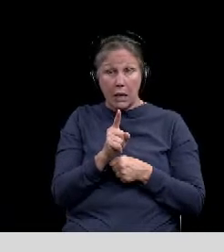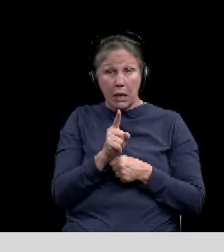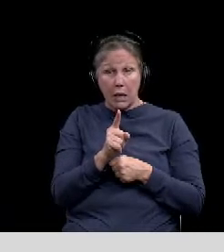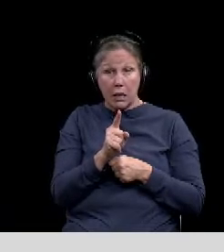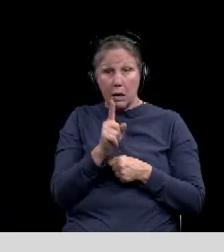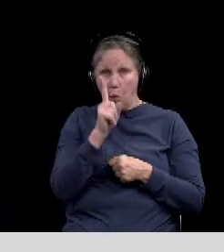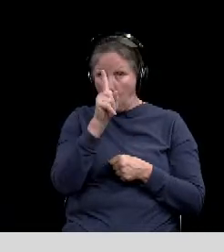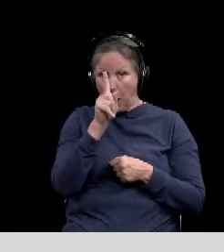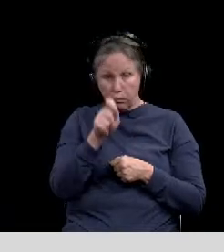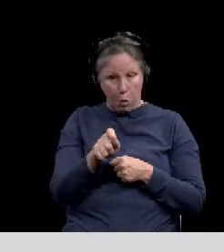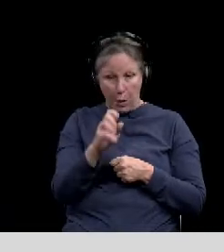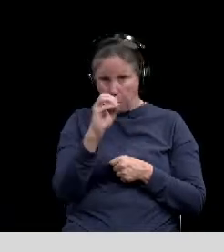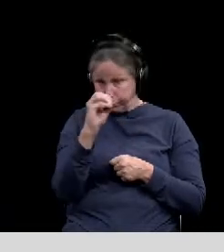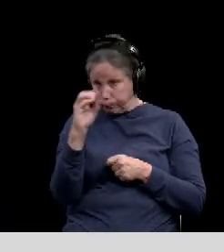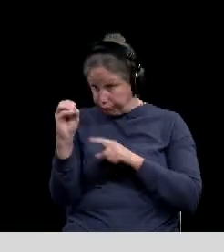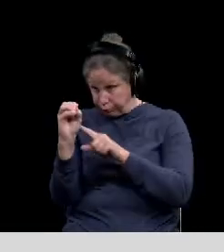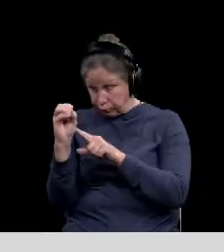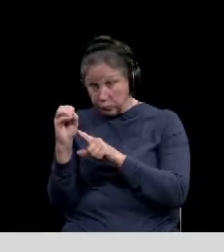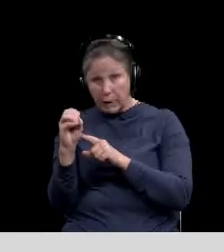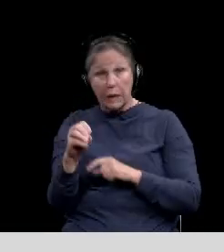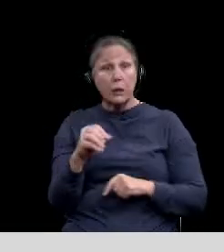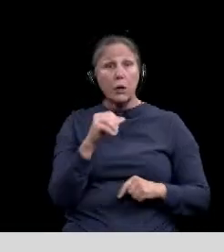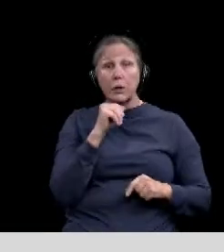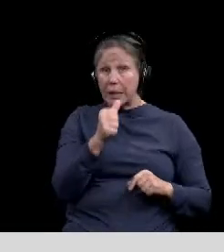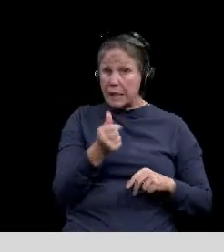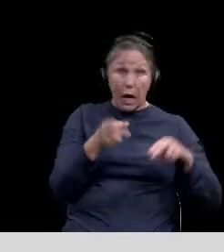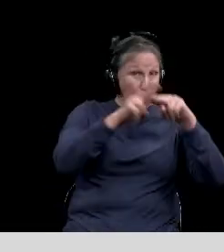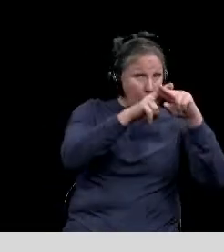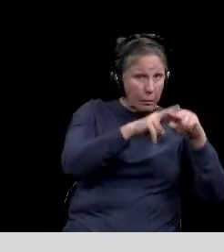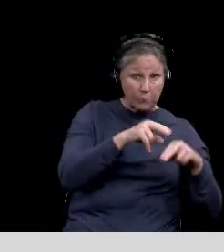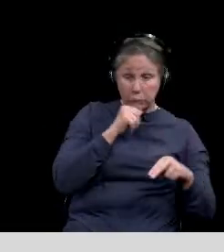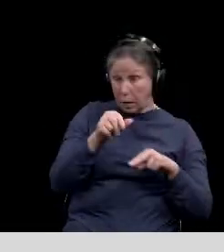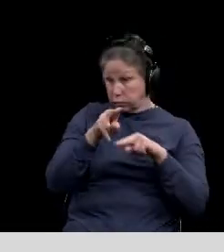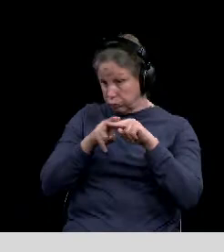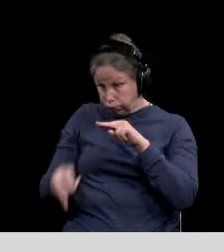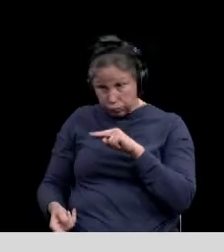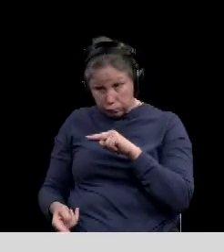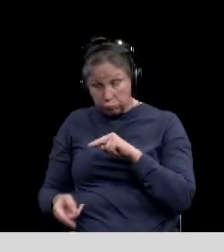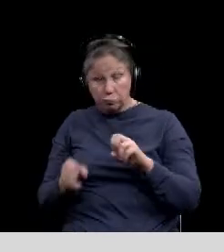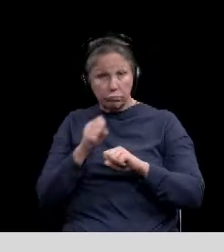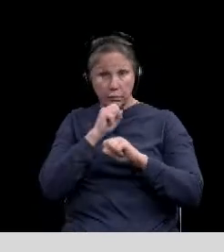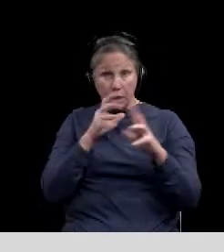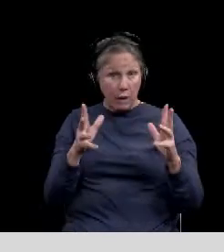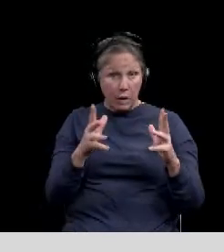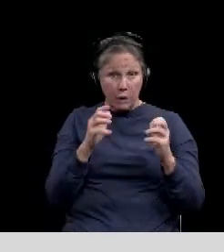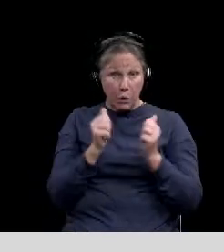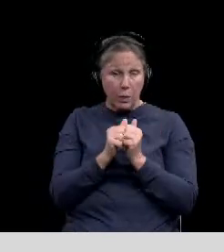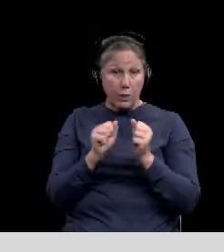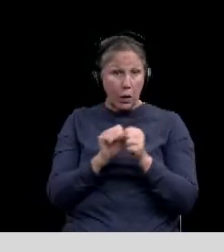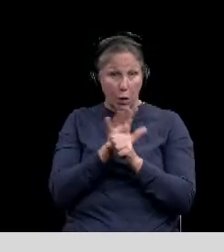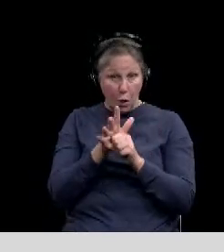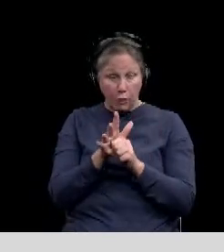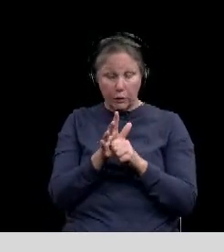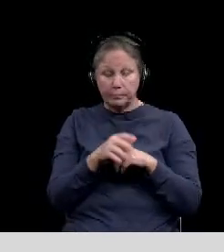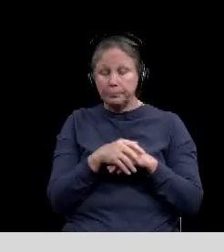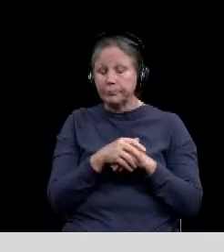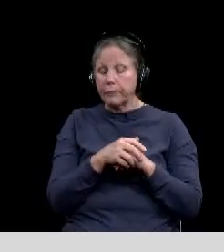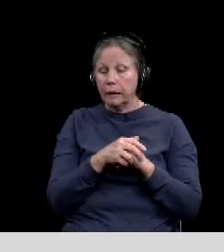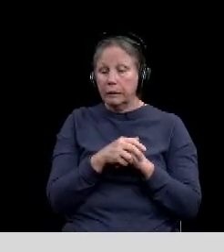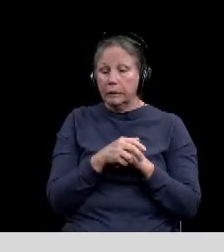at one. So we are neither really increasing or decreasing as of the most recent data.